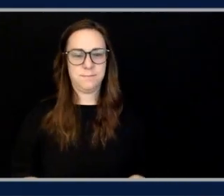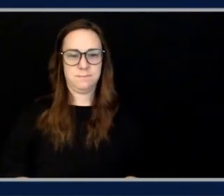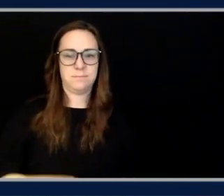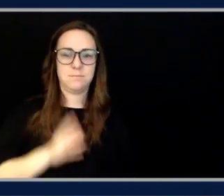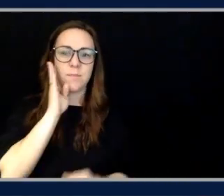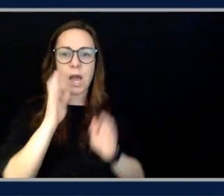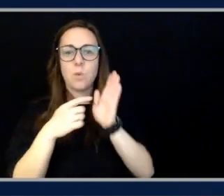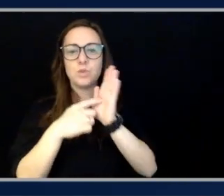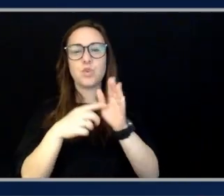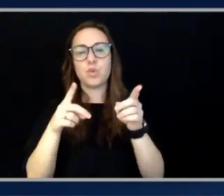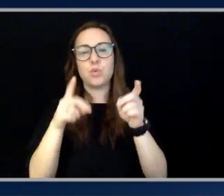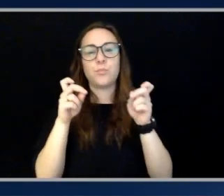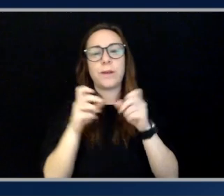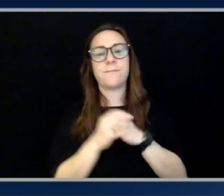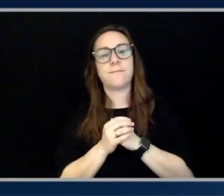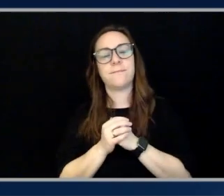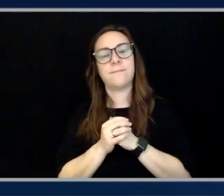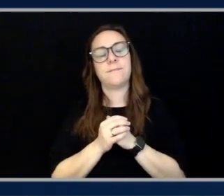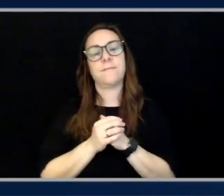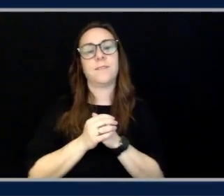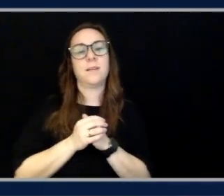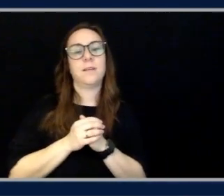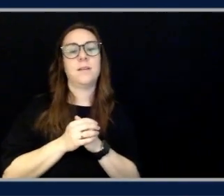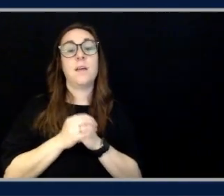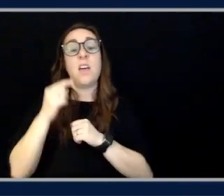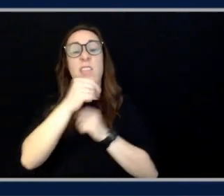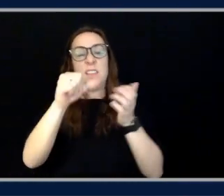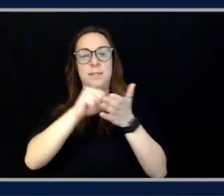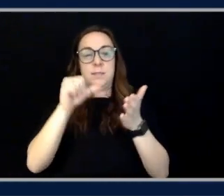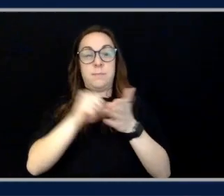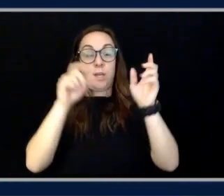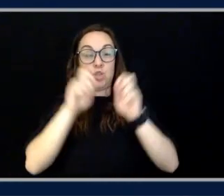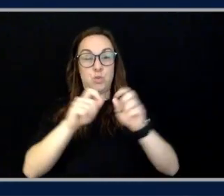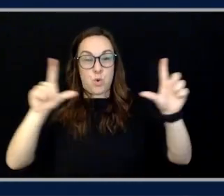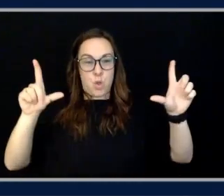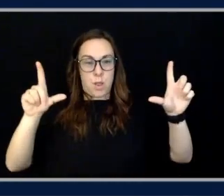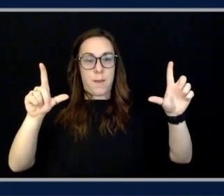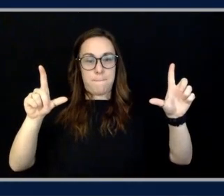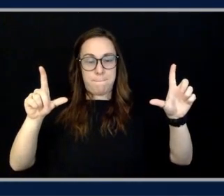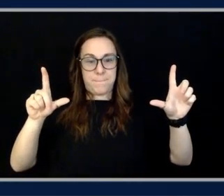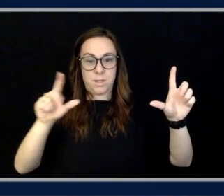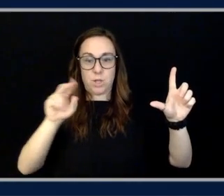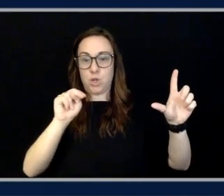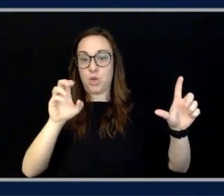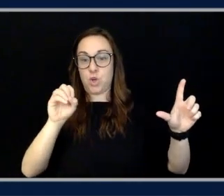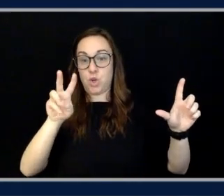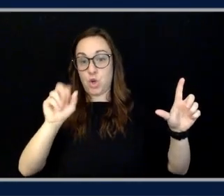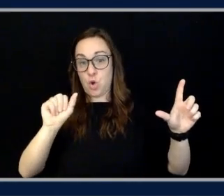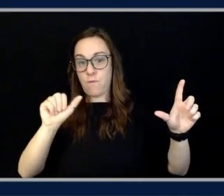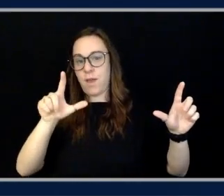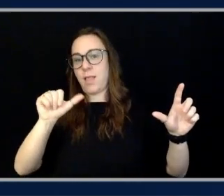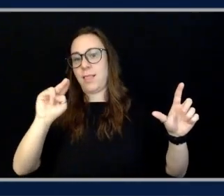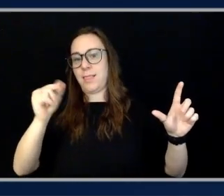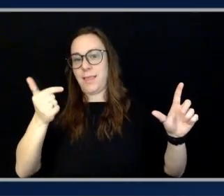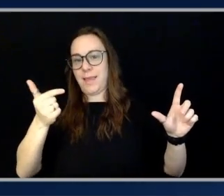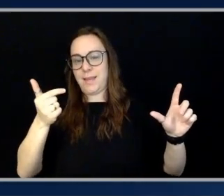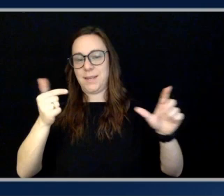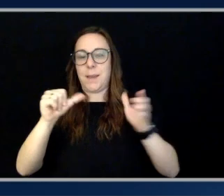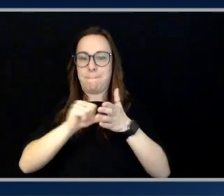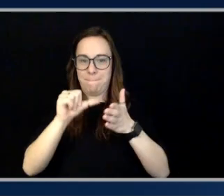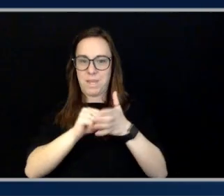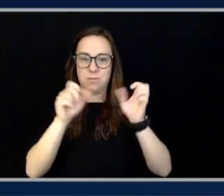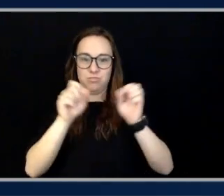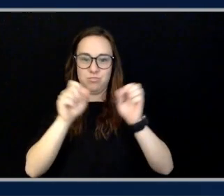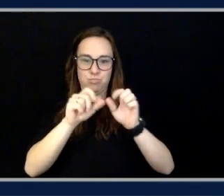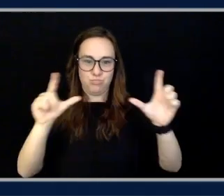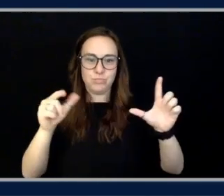landing page where there's a couple of like key points of information I want to point out. So when you go to the Nova landing page, you can see, you know, we've got understanding models and the